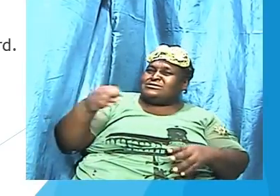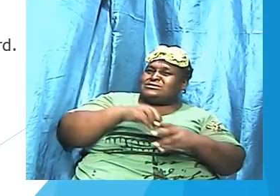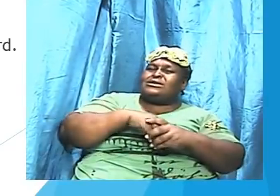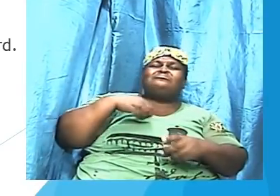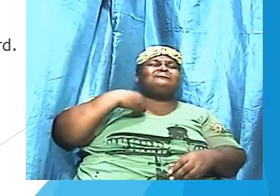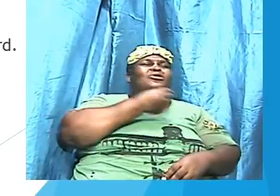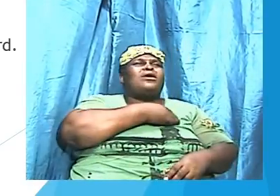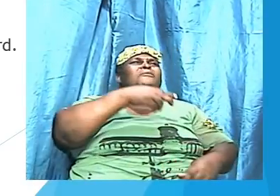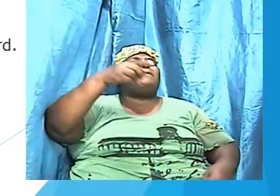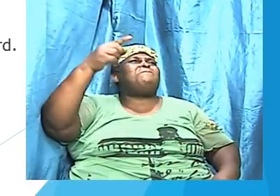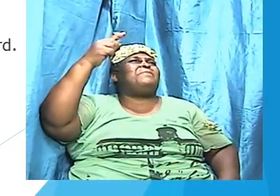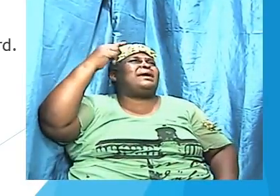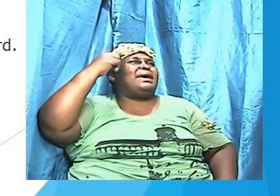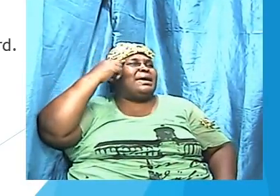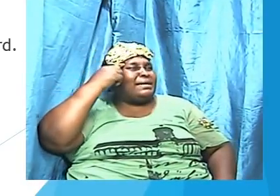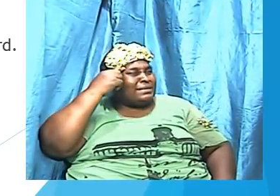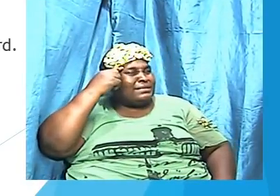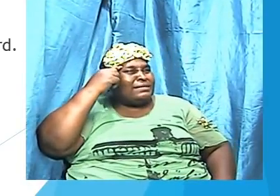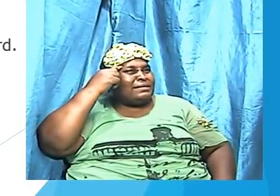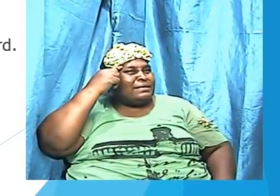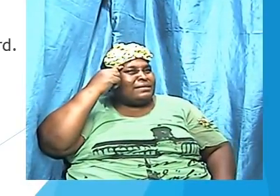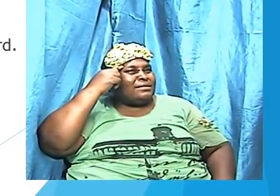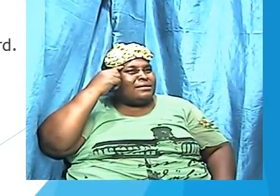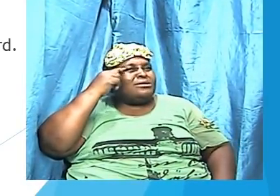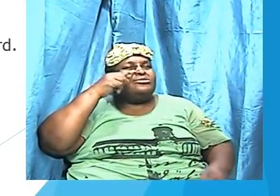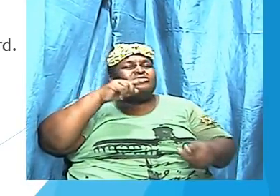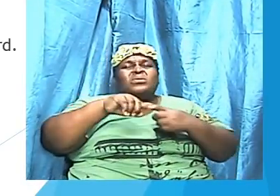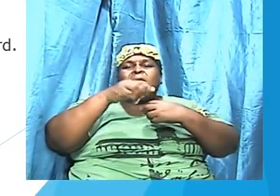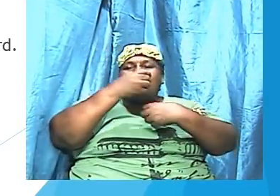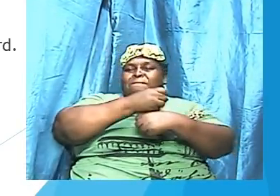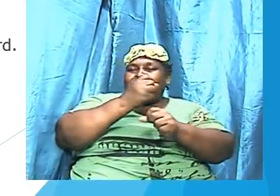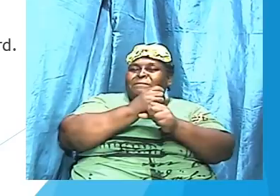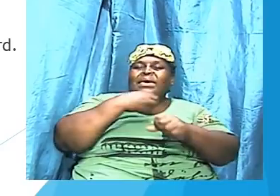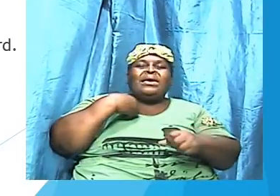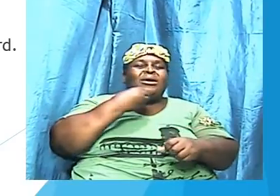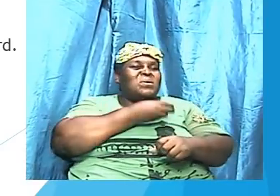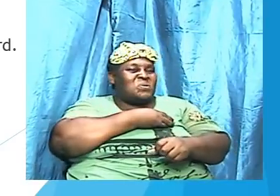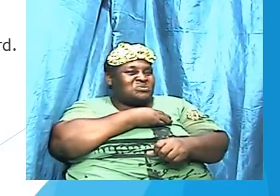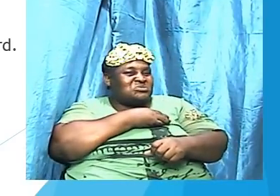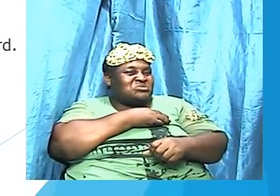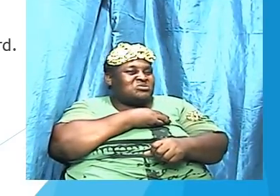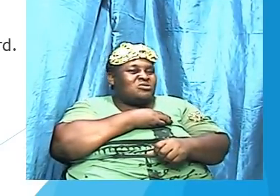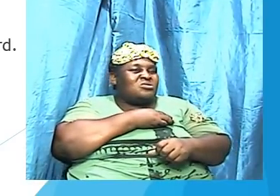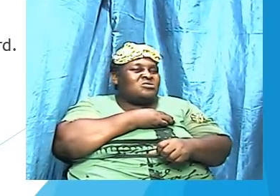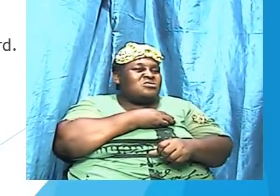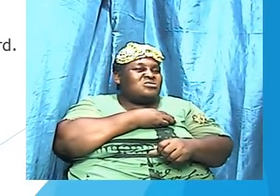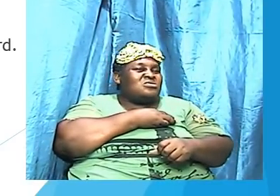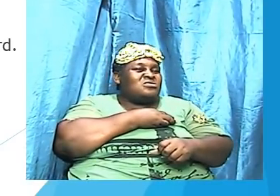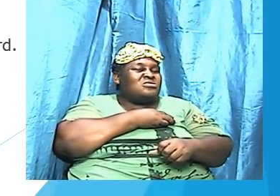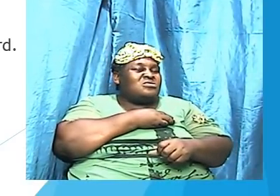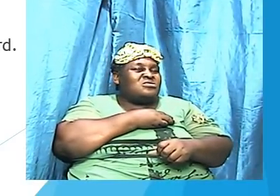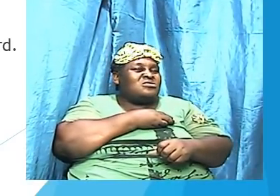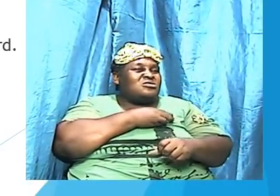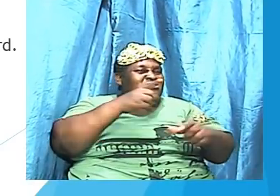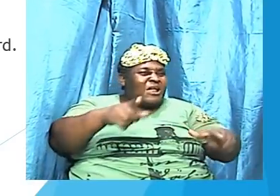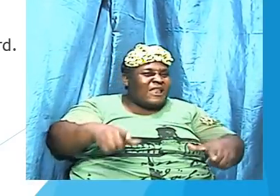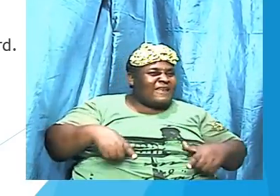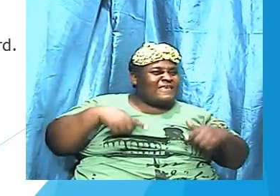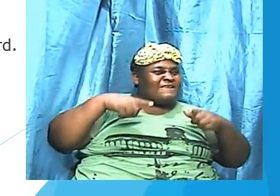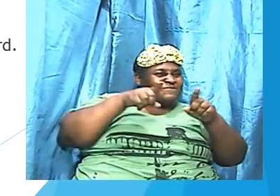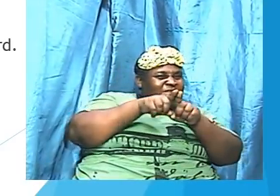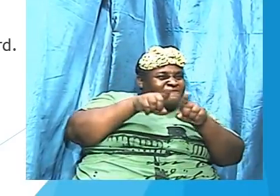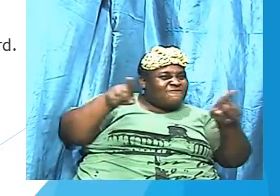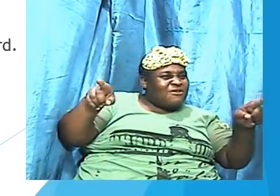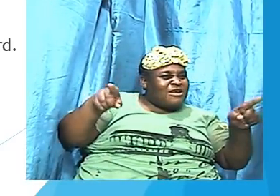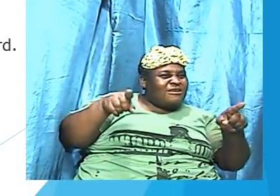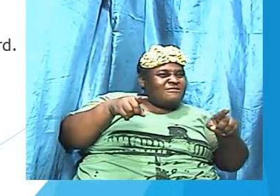minds, into our system, to cause us to go a particular way or to think a particular way or to become